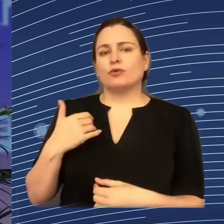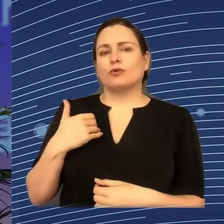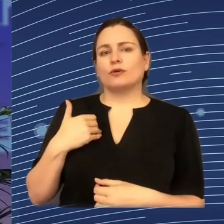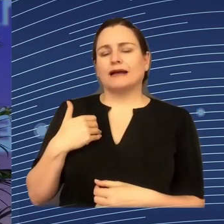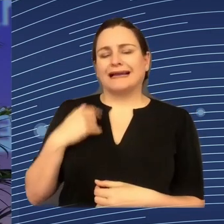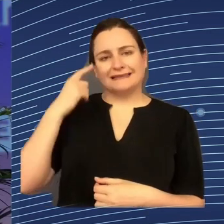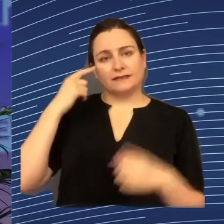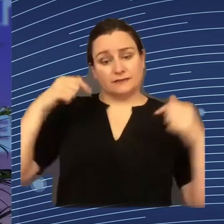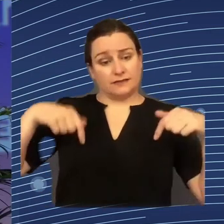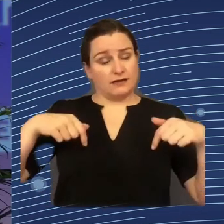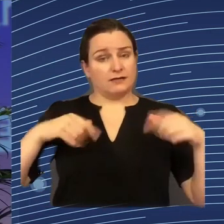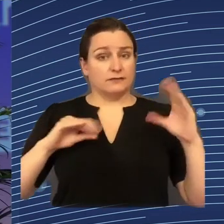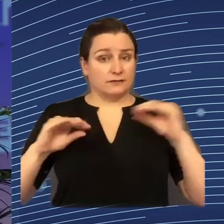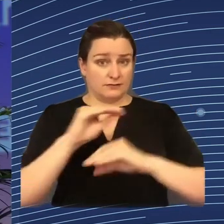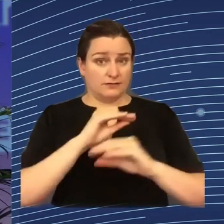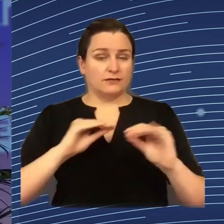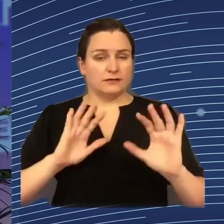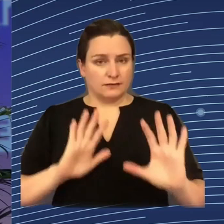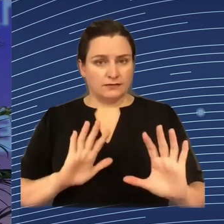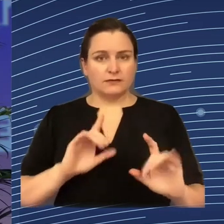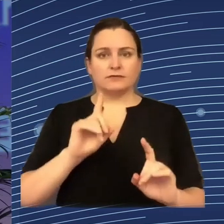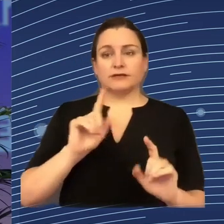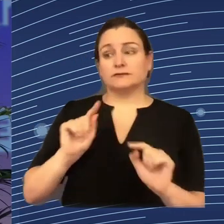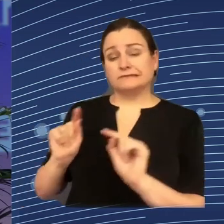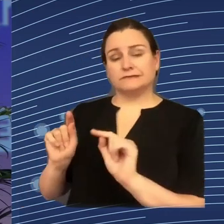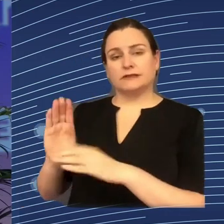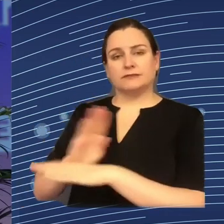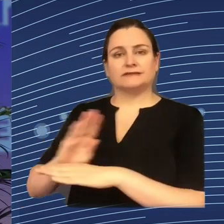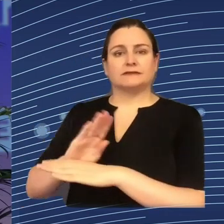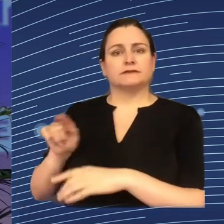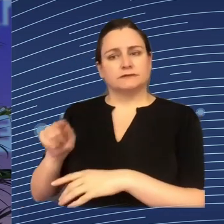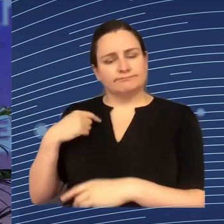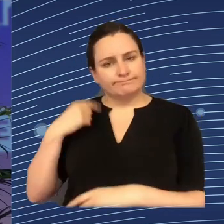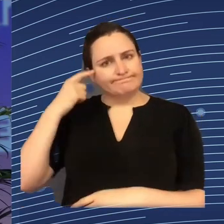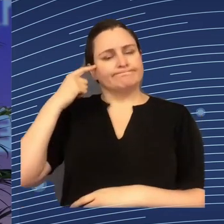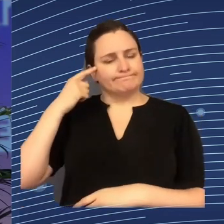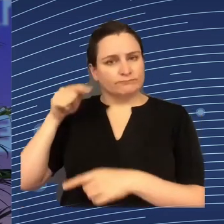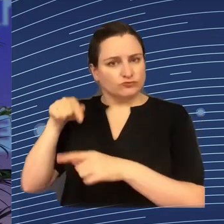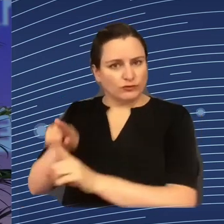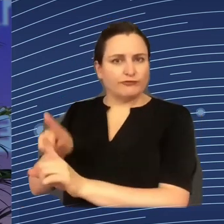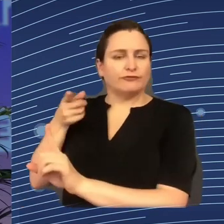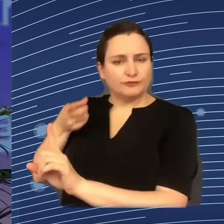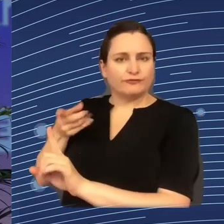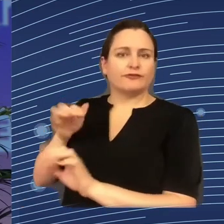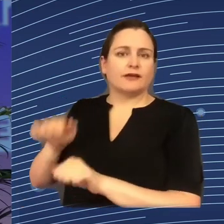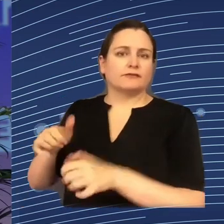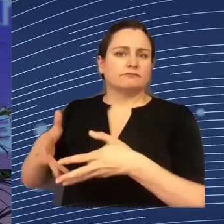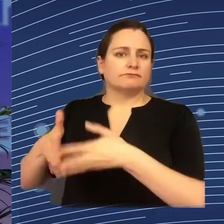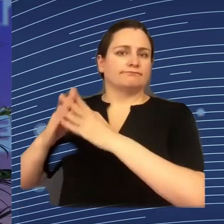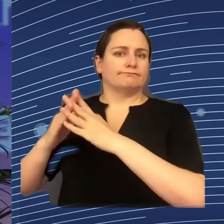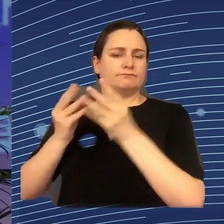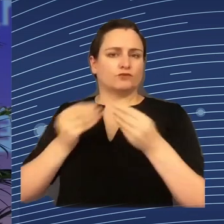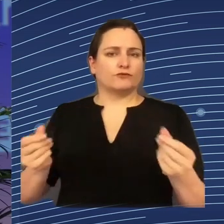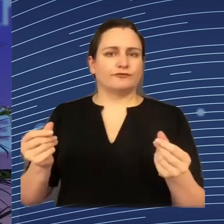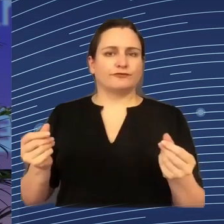space and we leave the time to the companies to have their own solutions and that the regulatory approach on the European